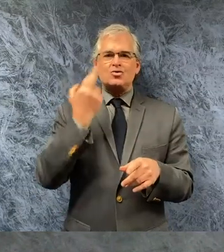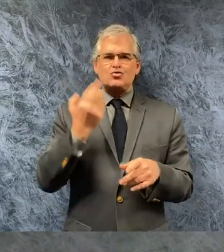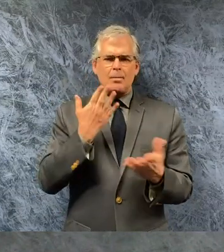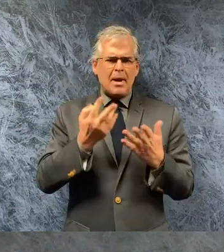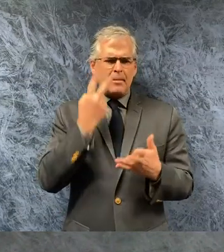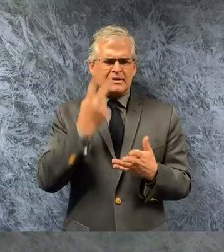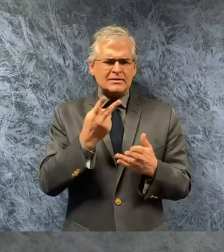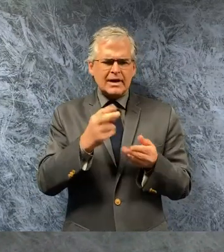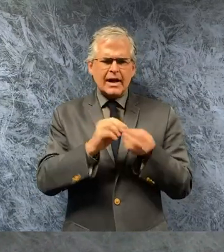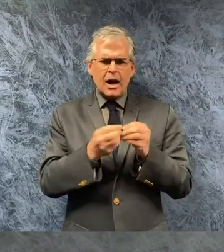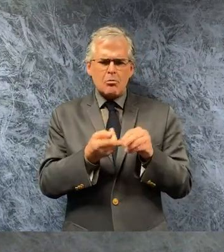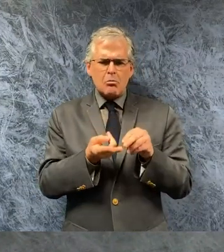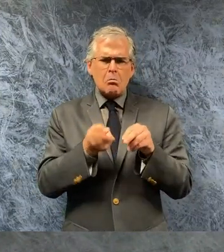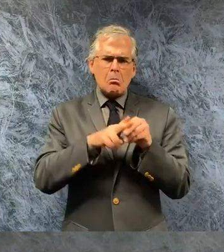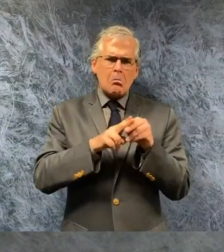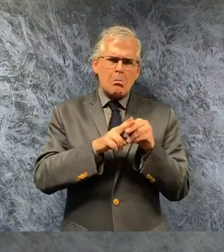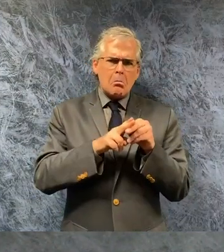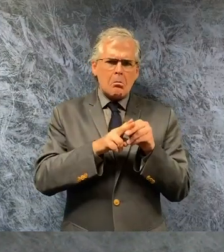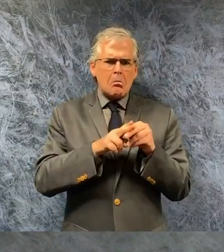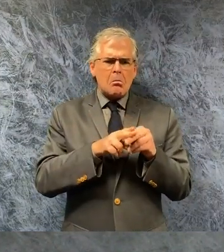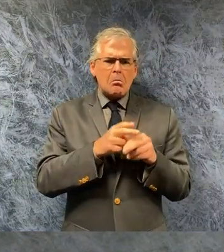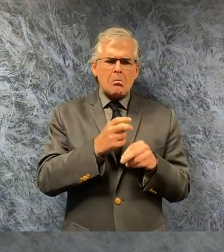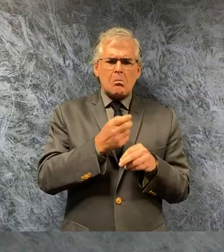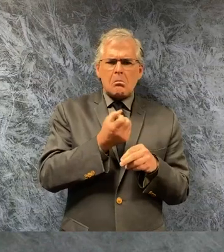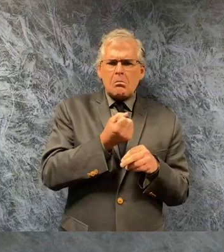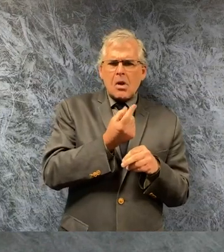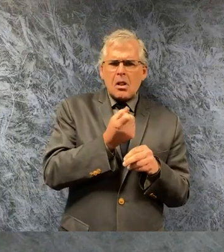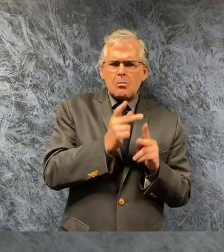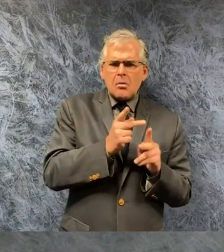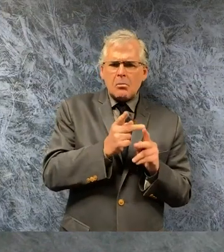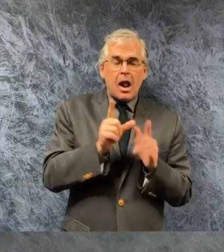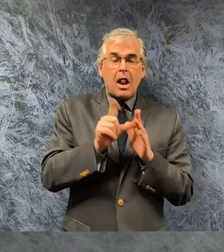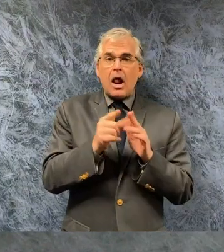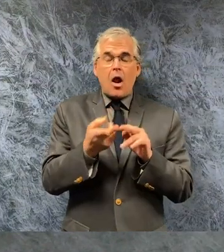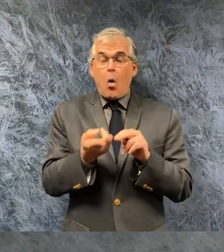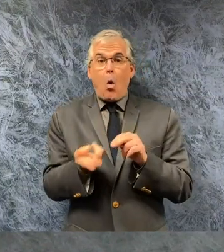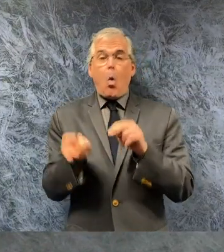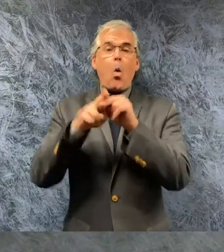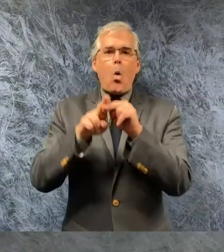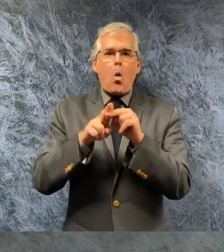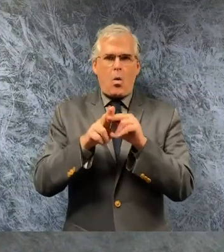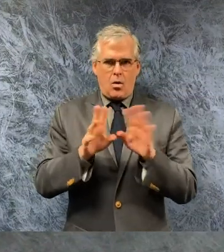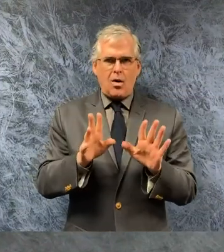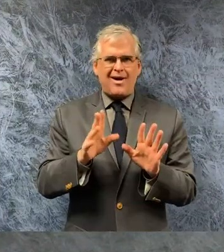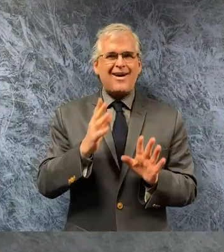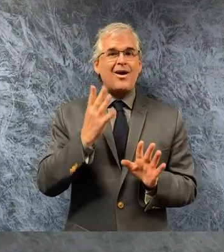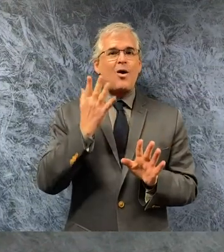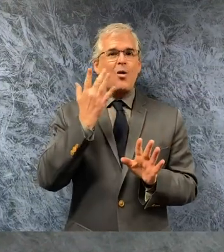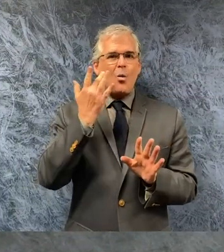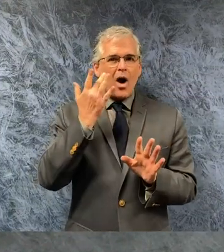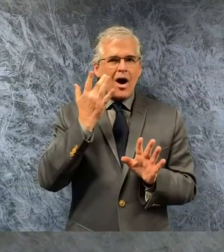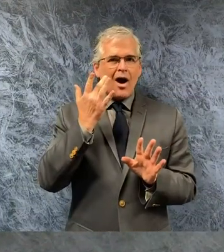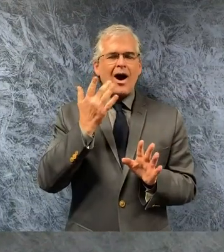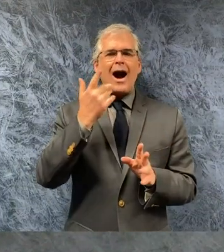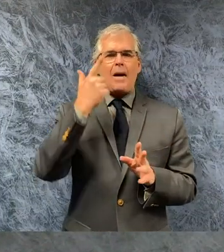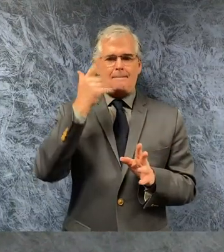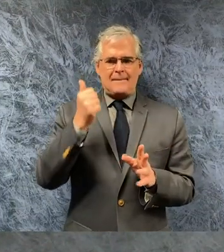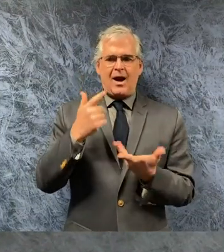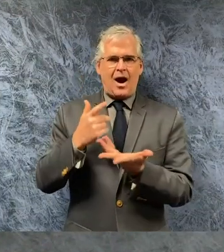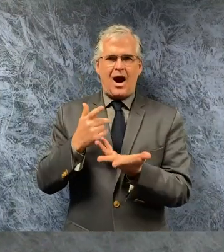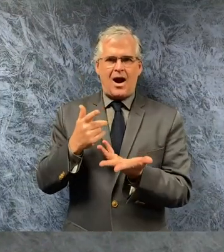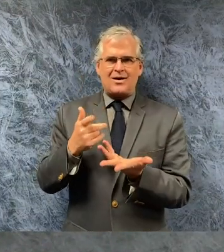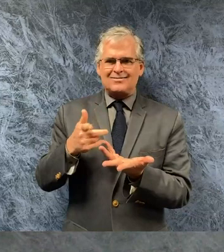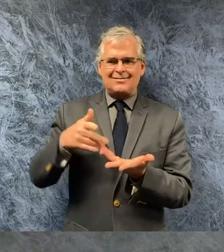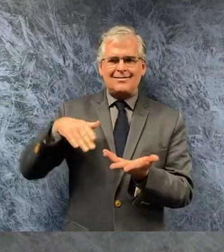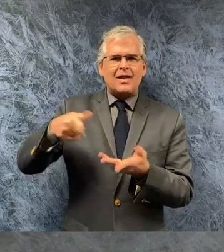or 13 in a particular day it's when the health districts are reporting it to the state that that's coming in one group we're working to correct